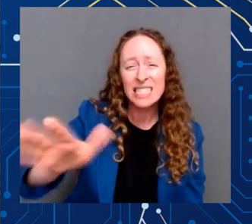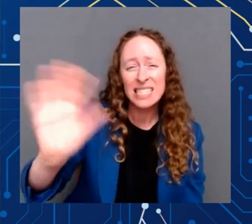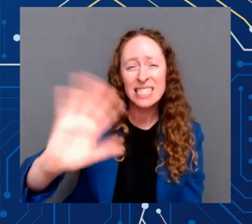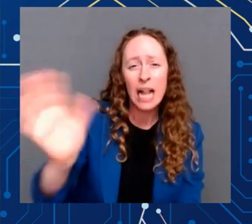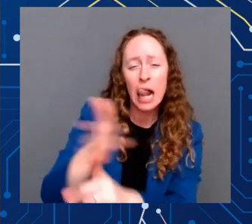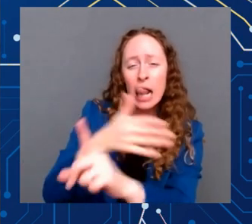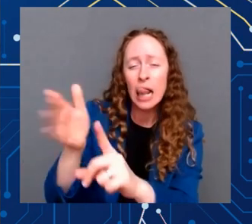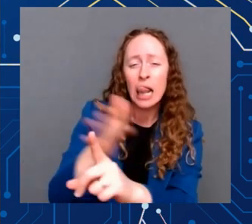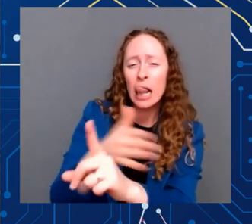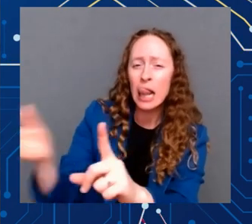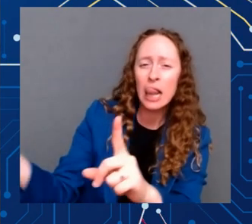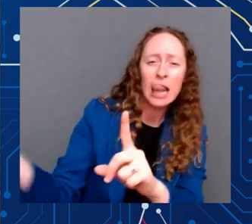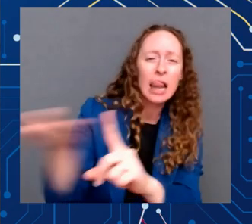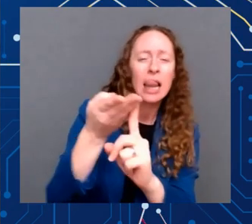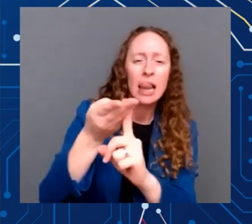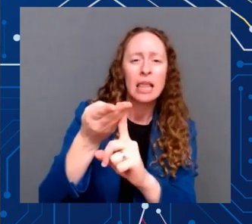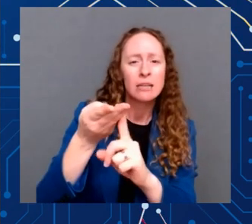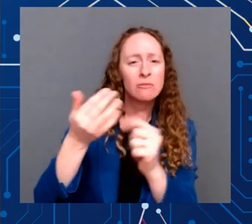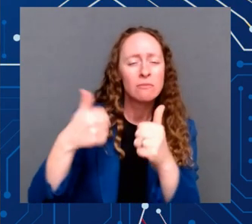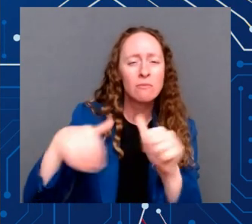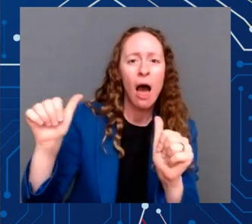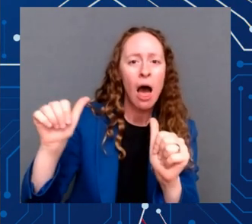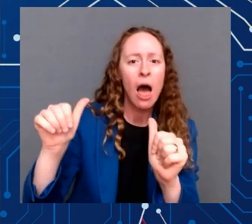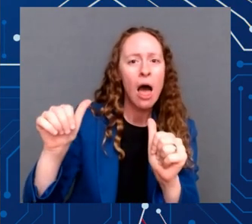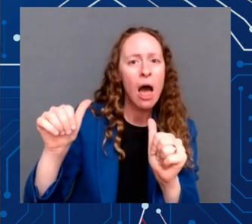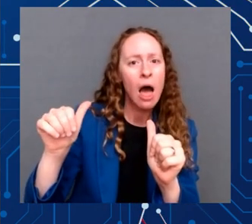This law will do exactly that.